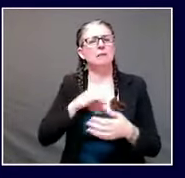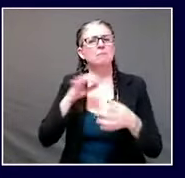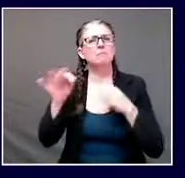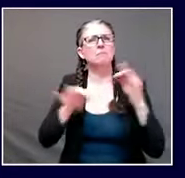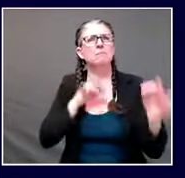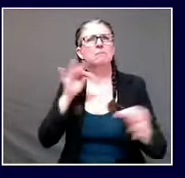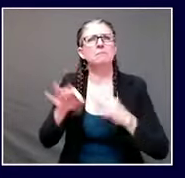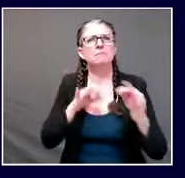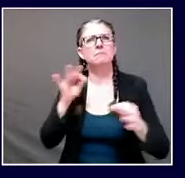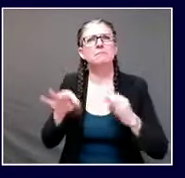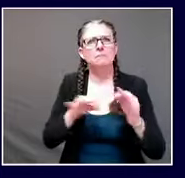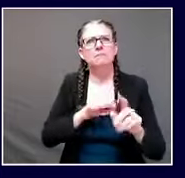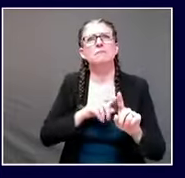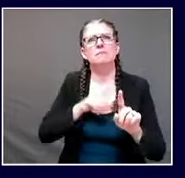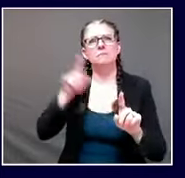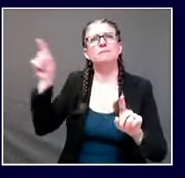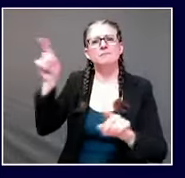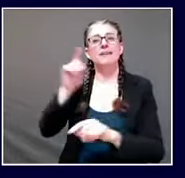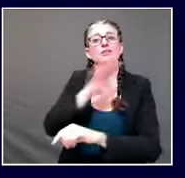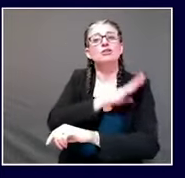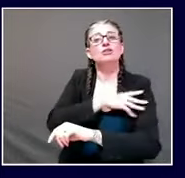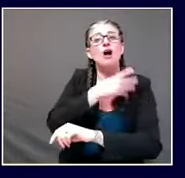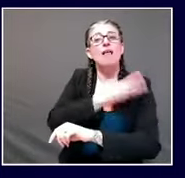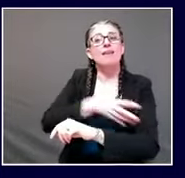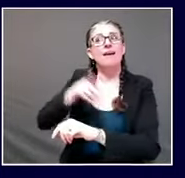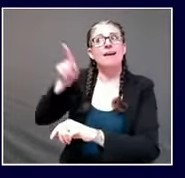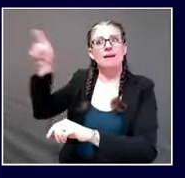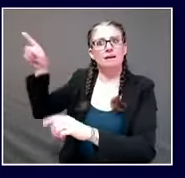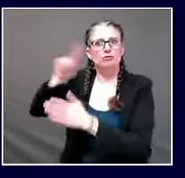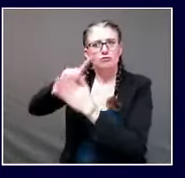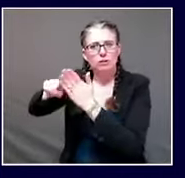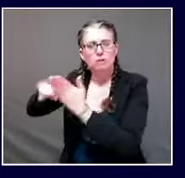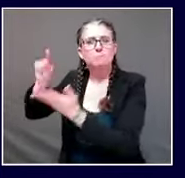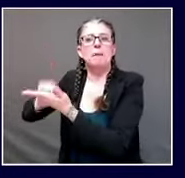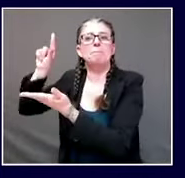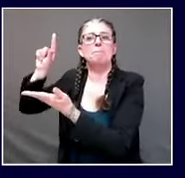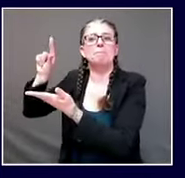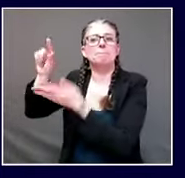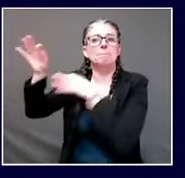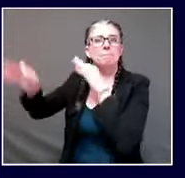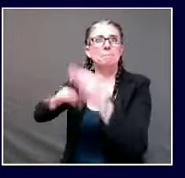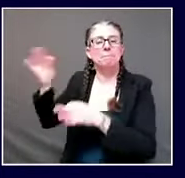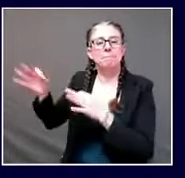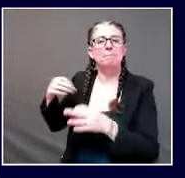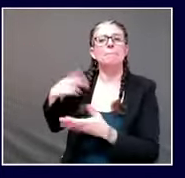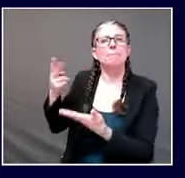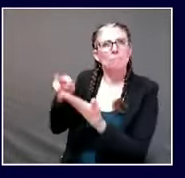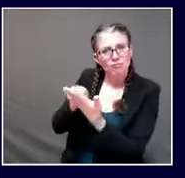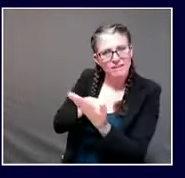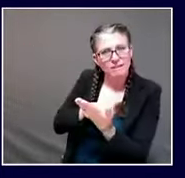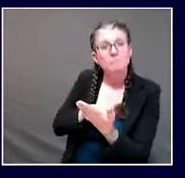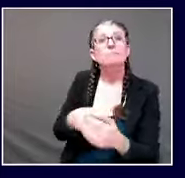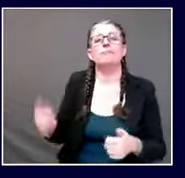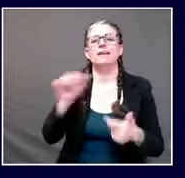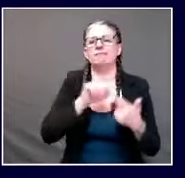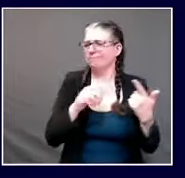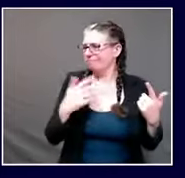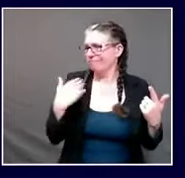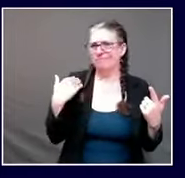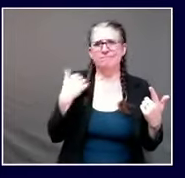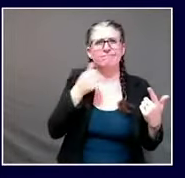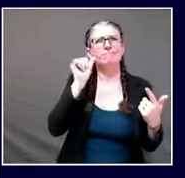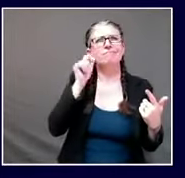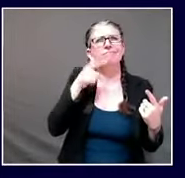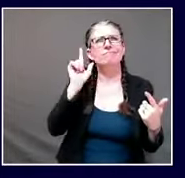findings just yesterday or the day before german health authorities and education authorities released a similar